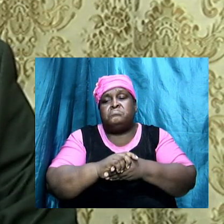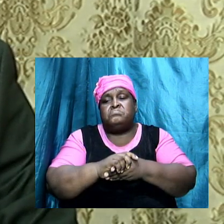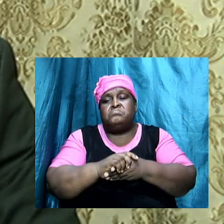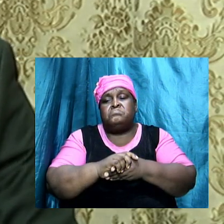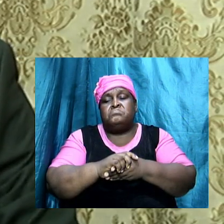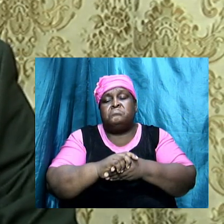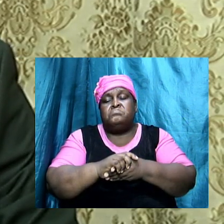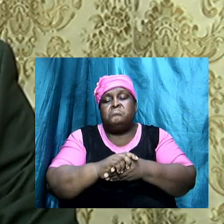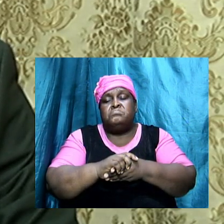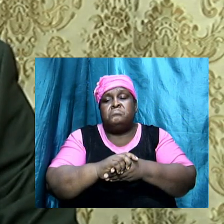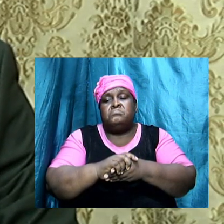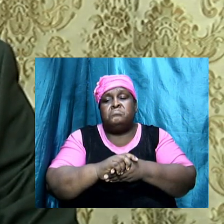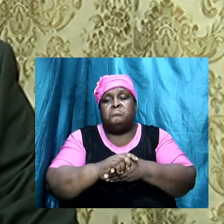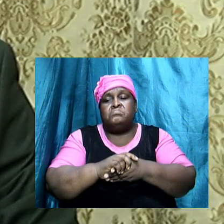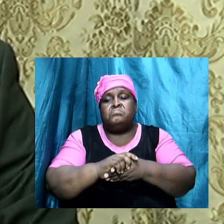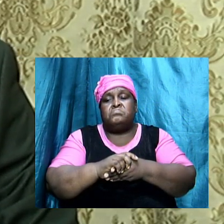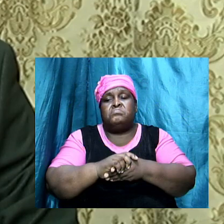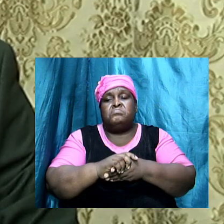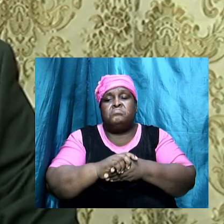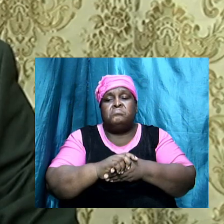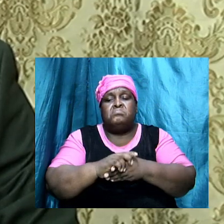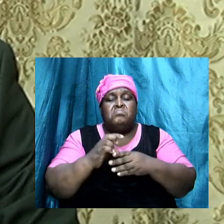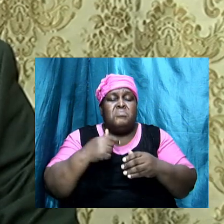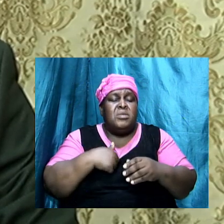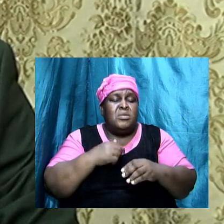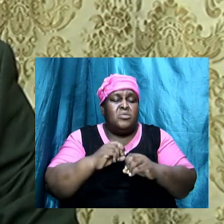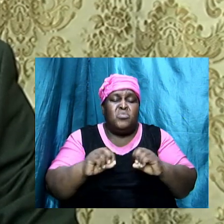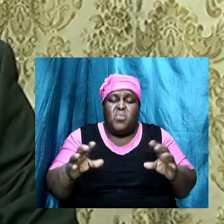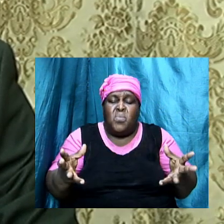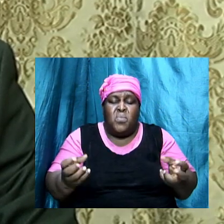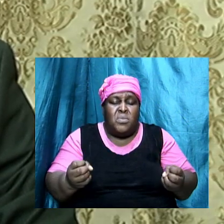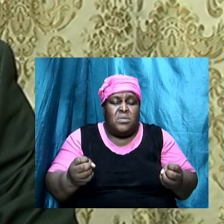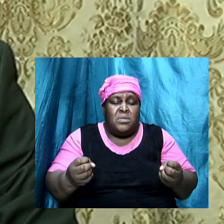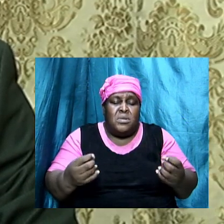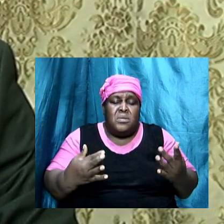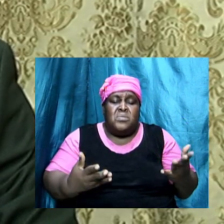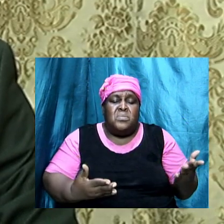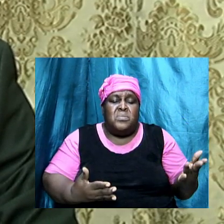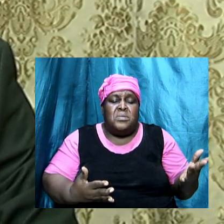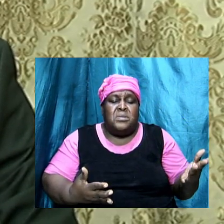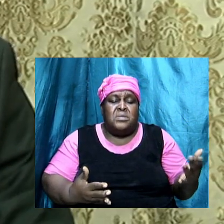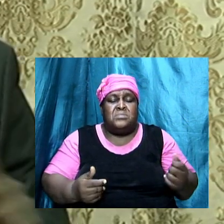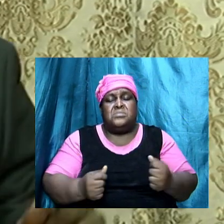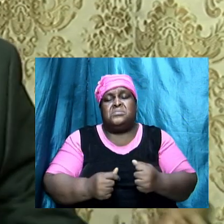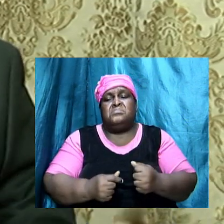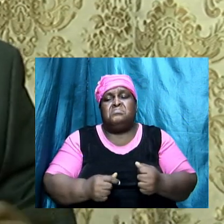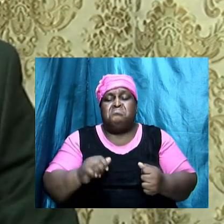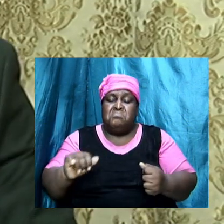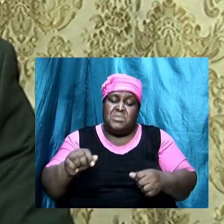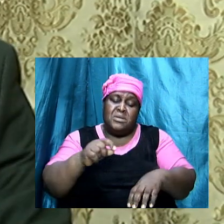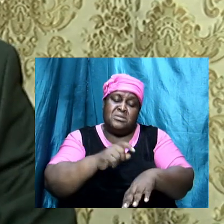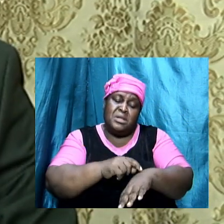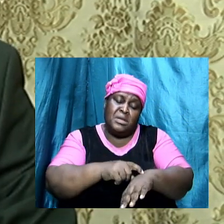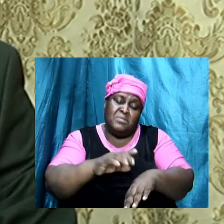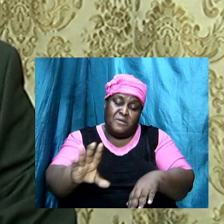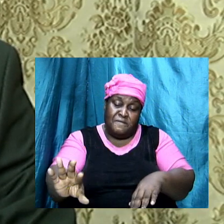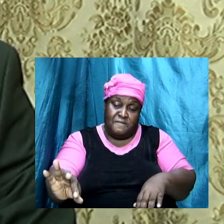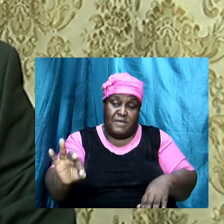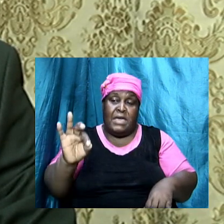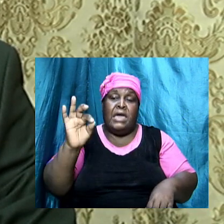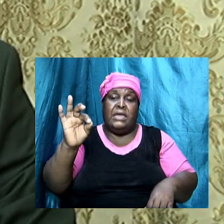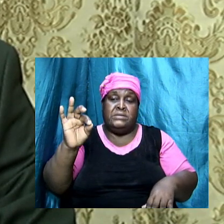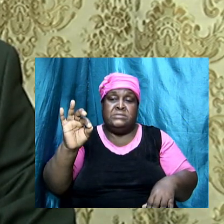earlier on, I don't want to wait until that time to find out that